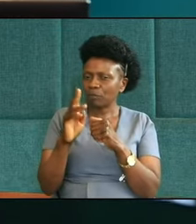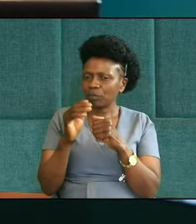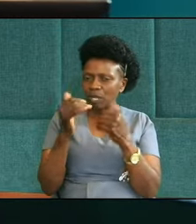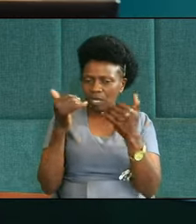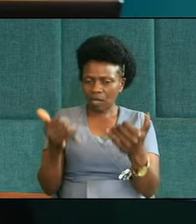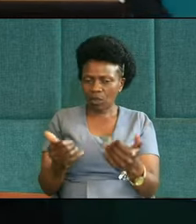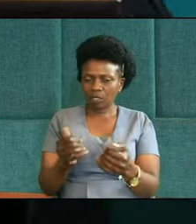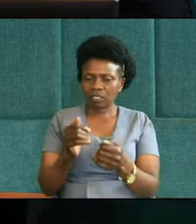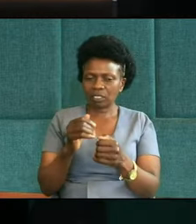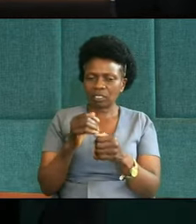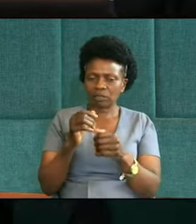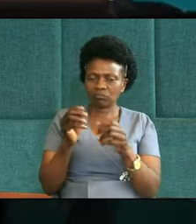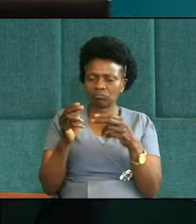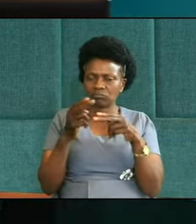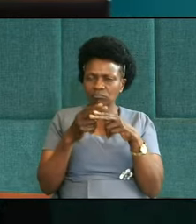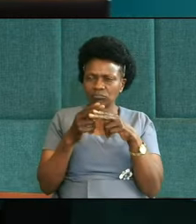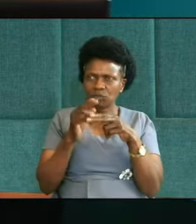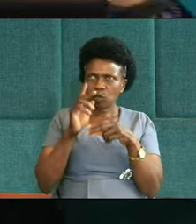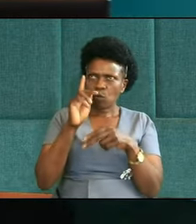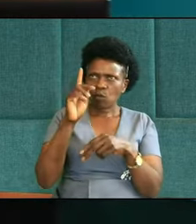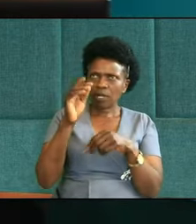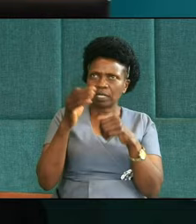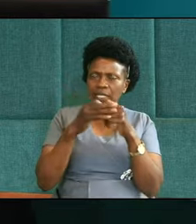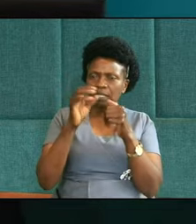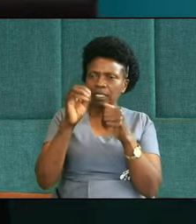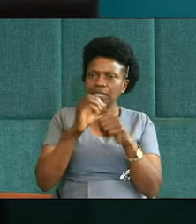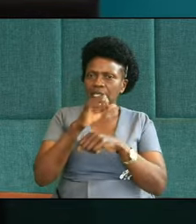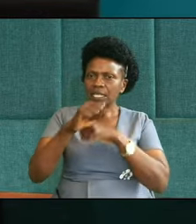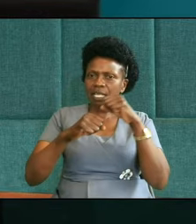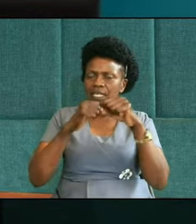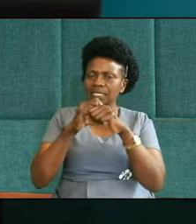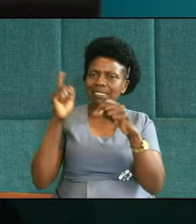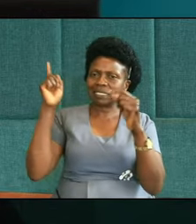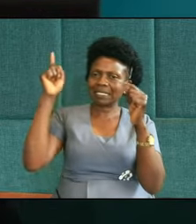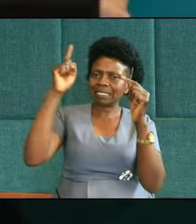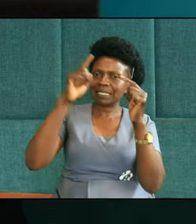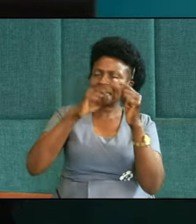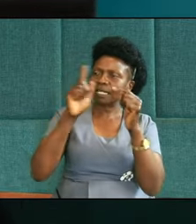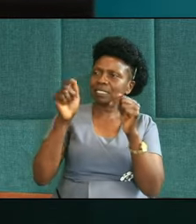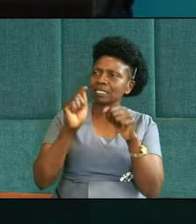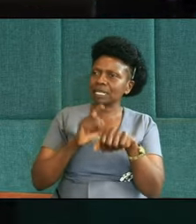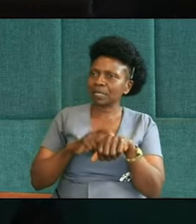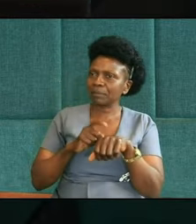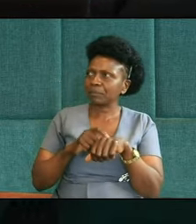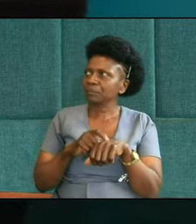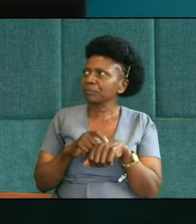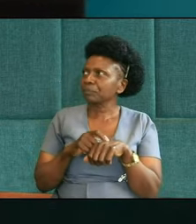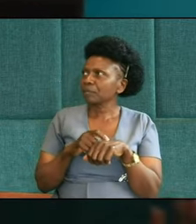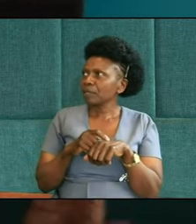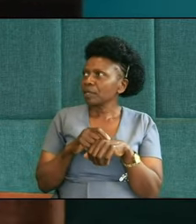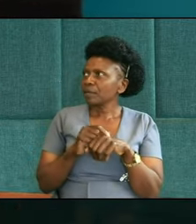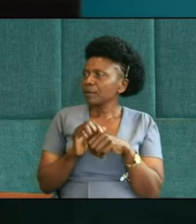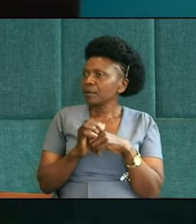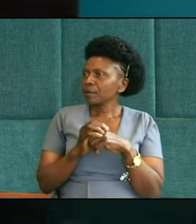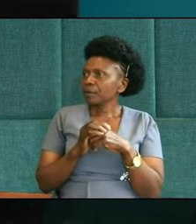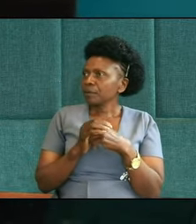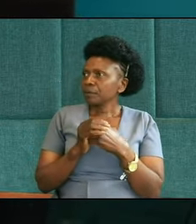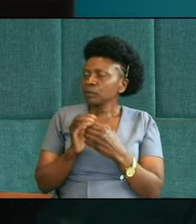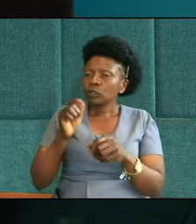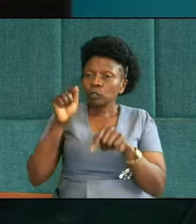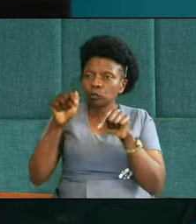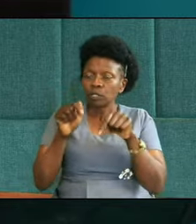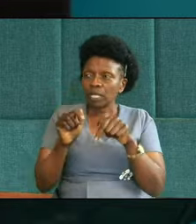of this Seventh-day Adventist global movement that God has blessed us with, and I'm thankful that we are part of this global family.